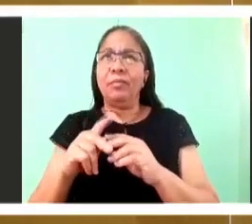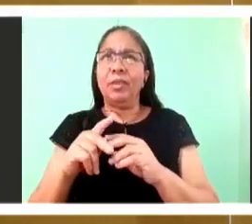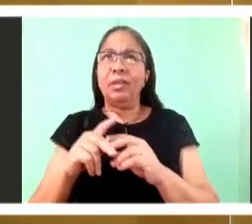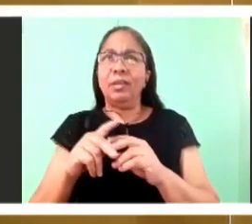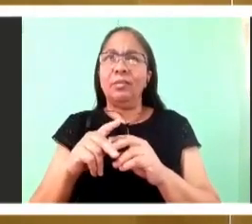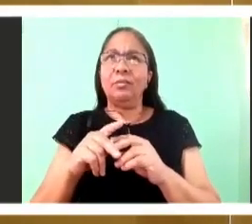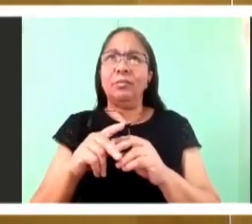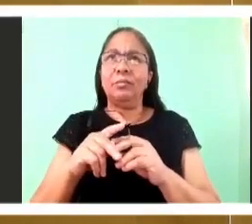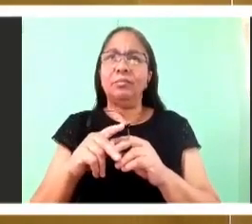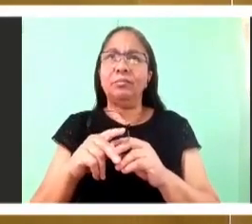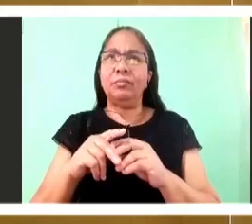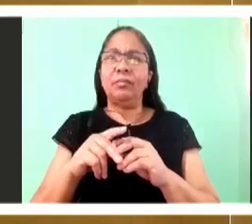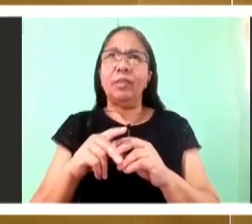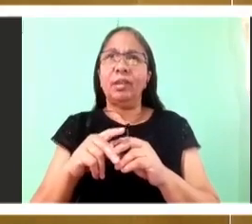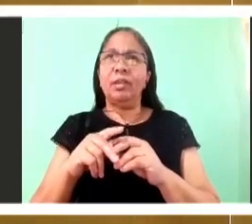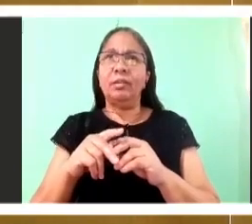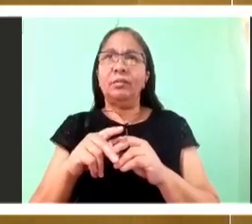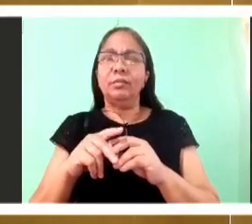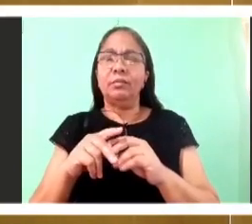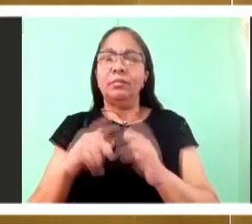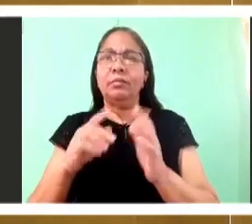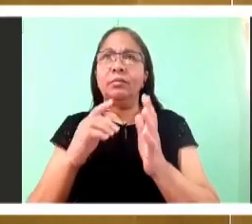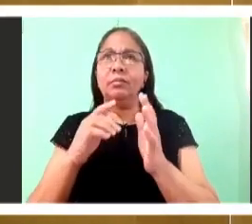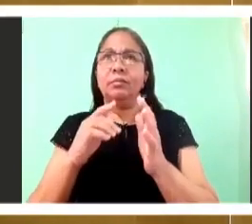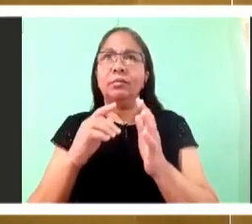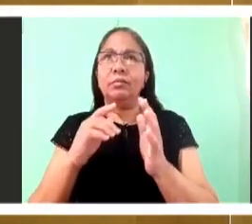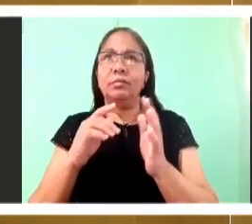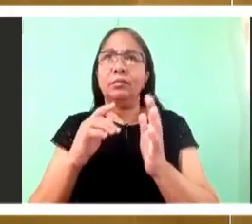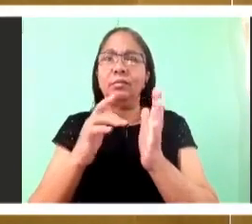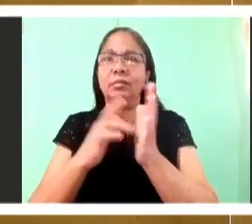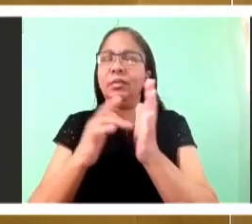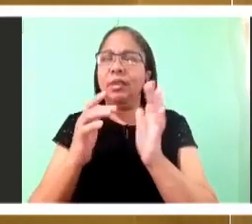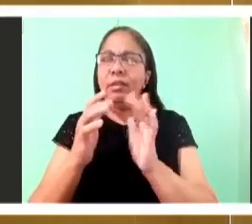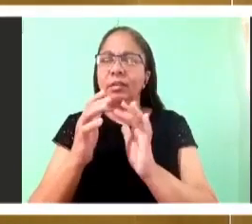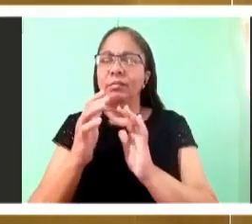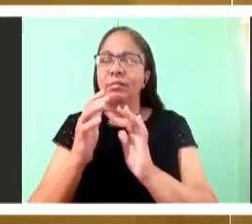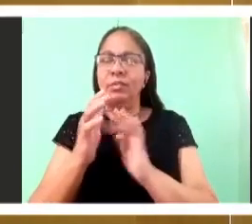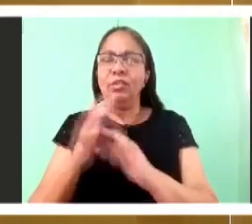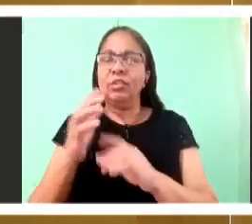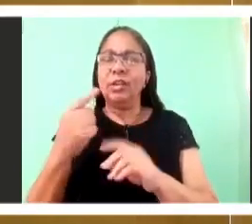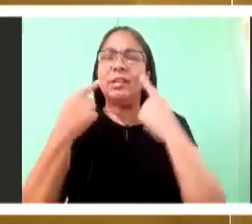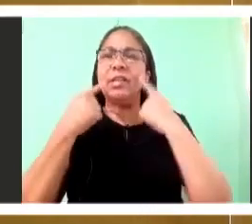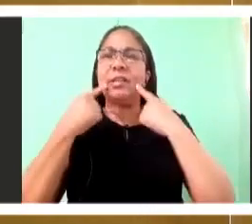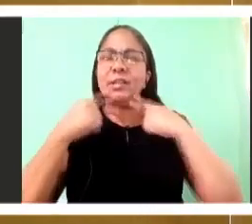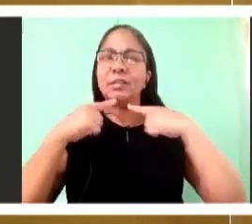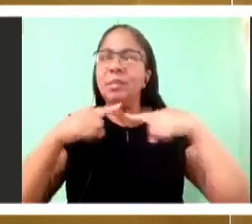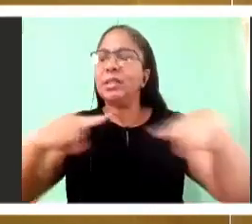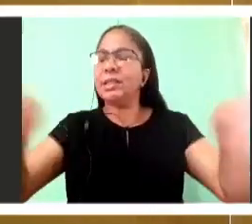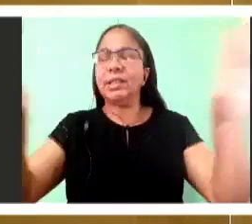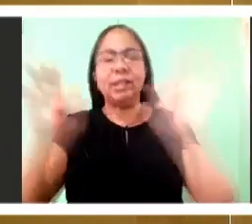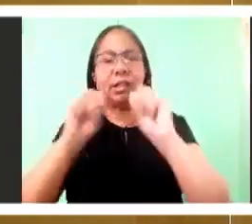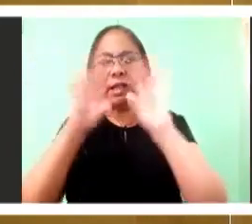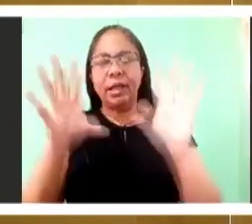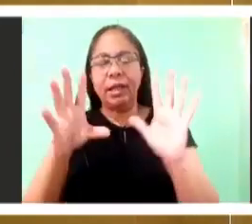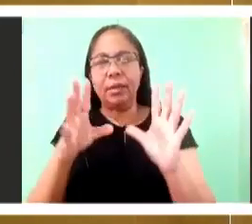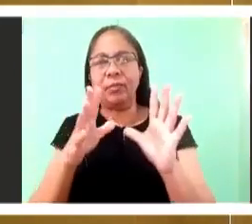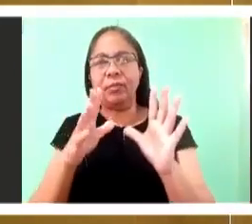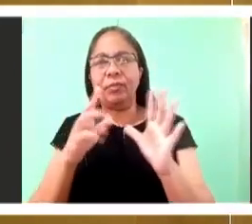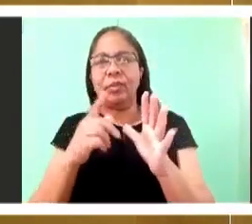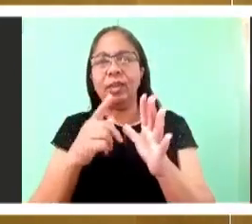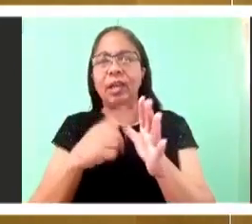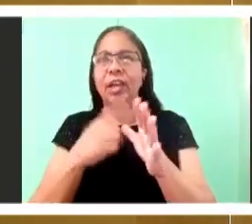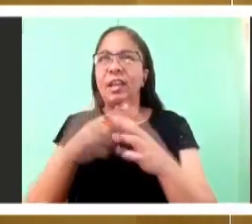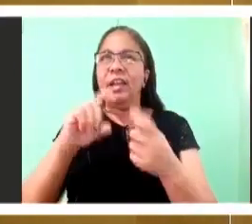the verb to eat from phago, which could be metaphorical, to trogo,